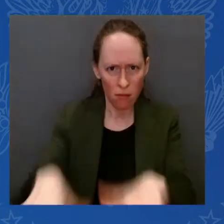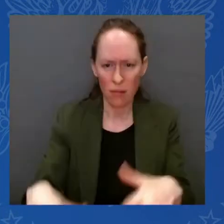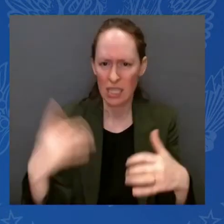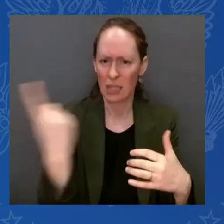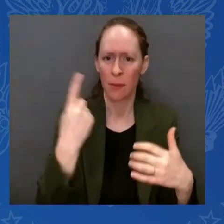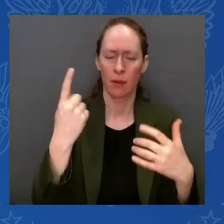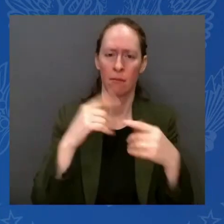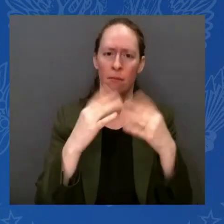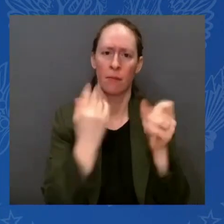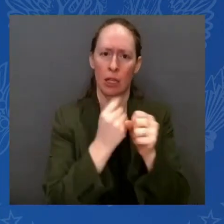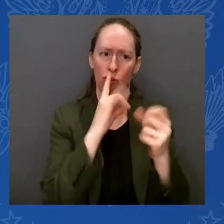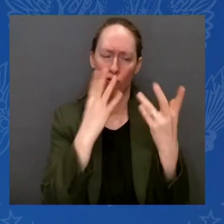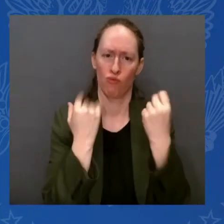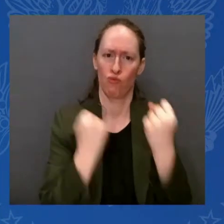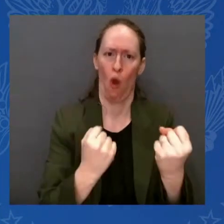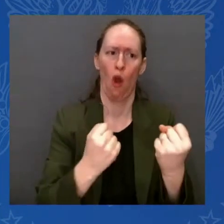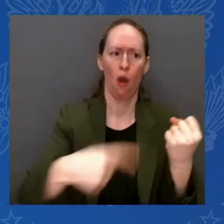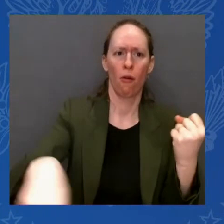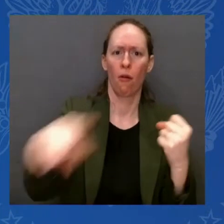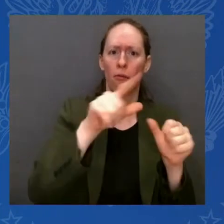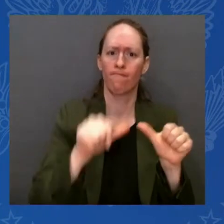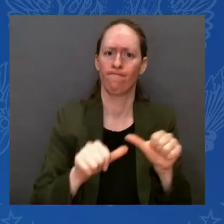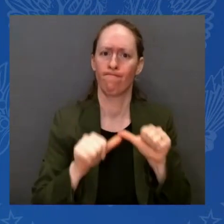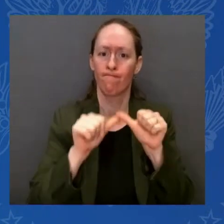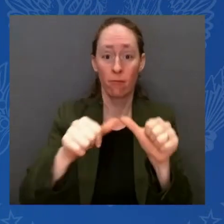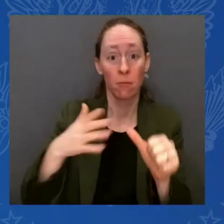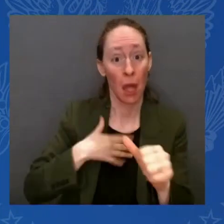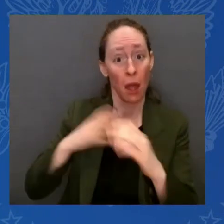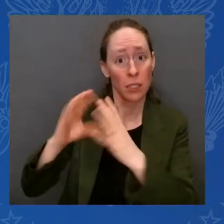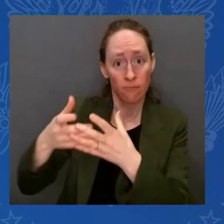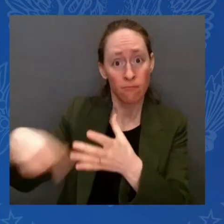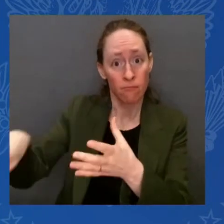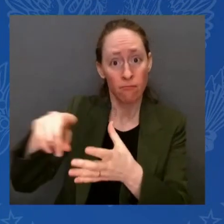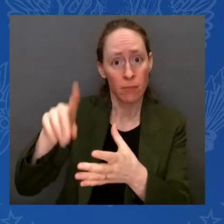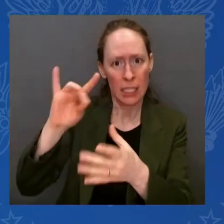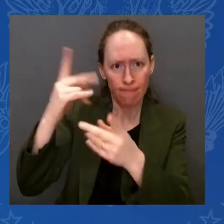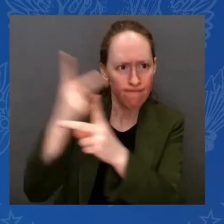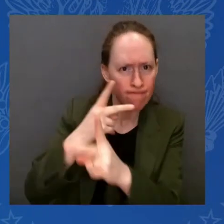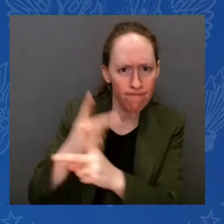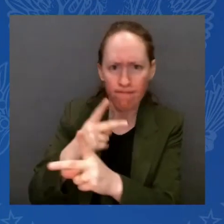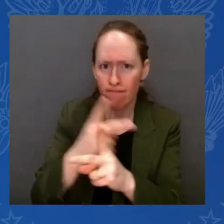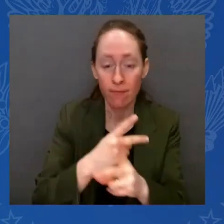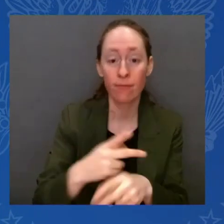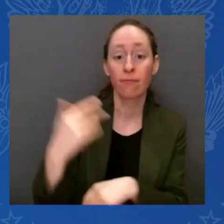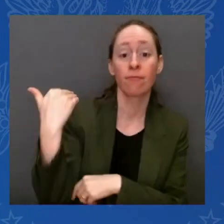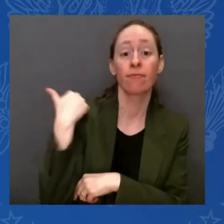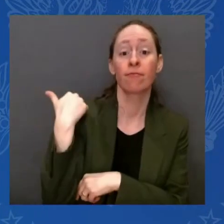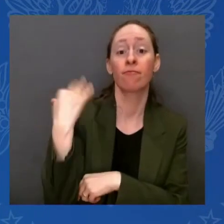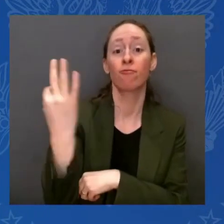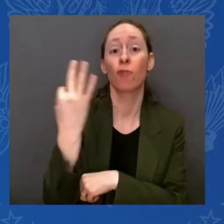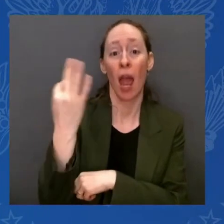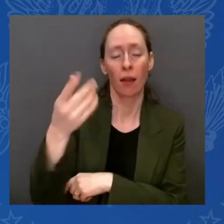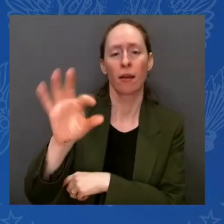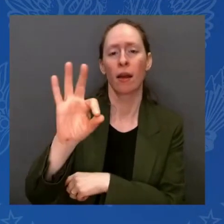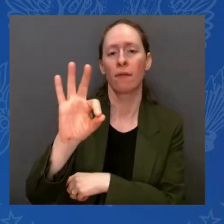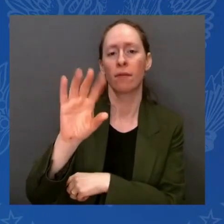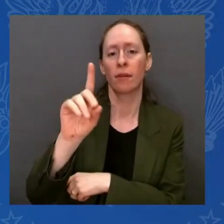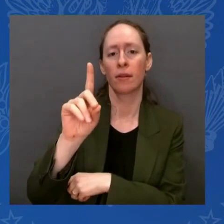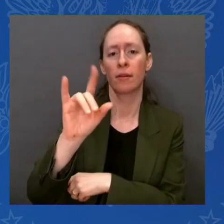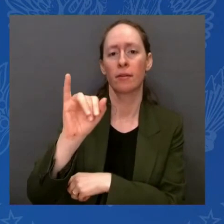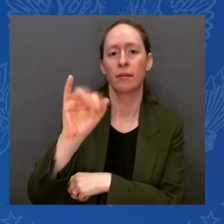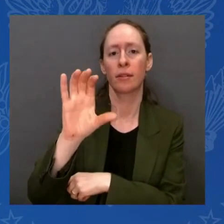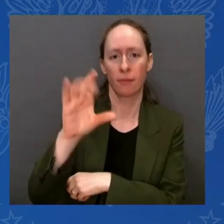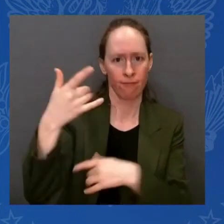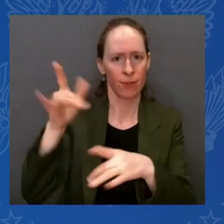government regulator in charge, the FDIC, took control of Silicon Valley Bank's assets. And over the weekend, it took